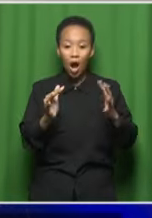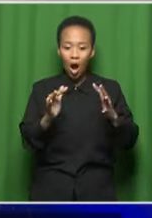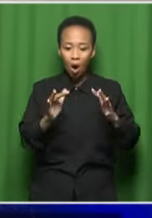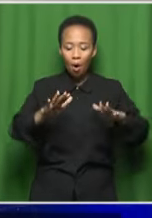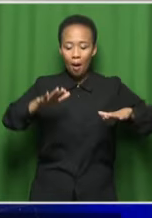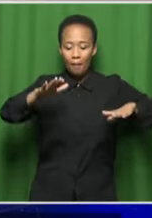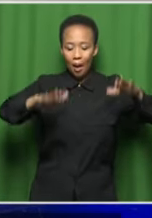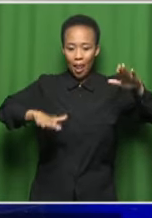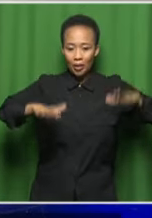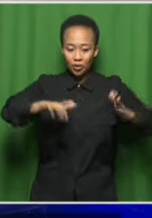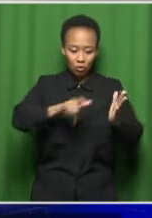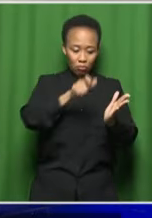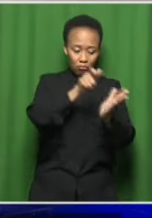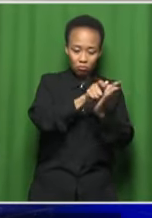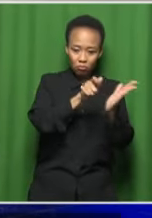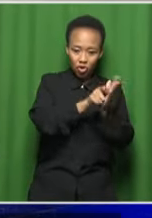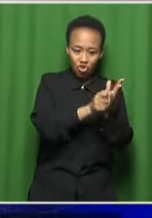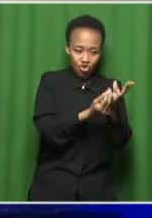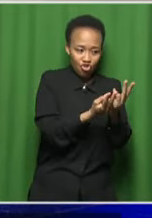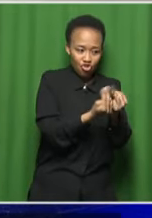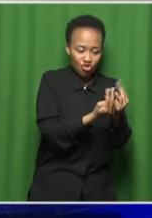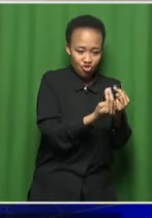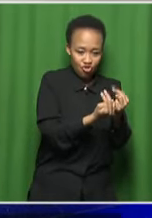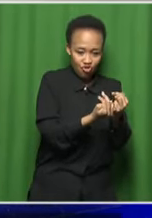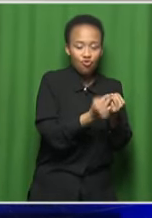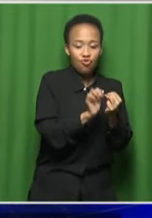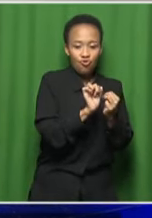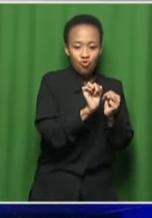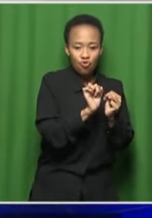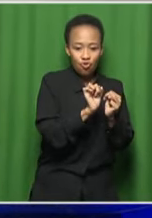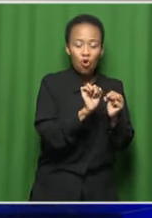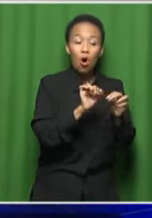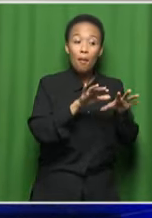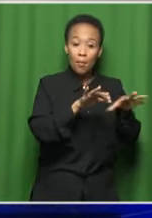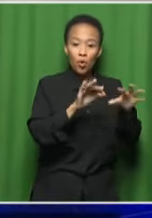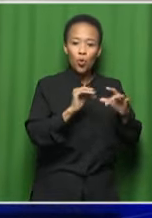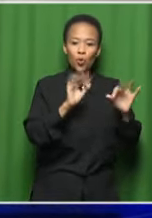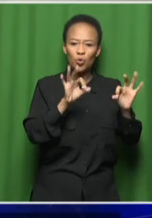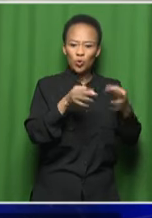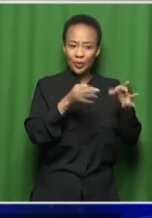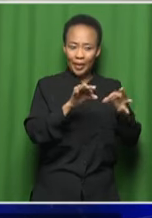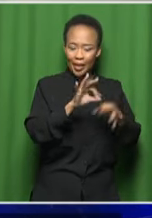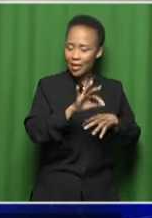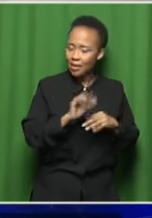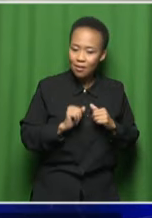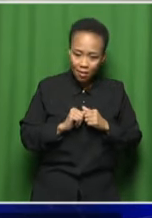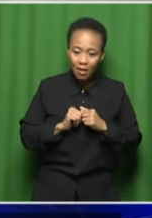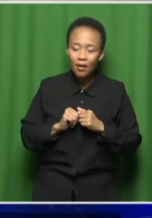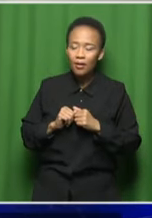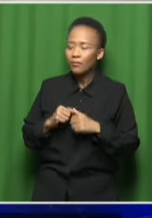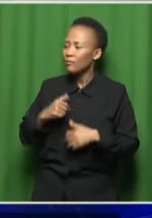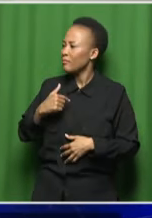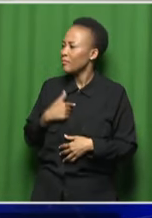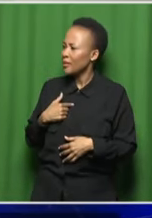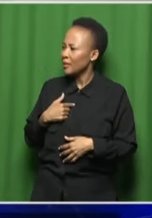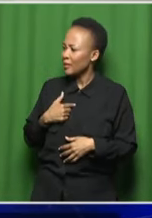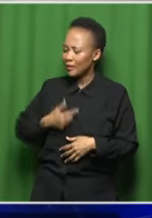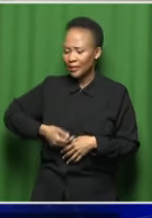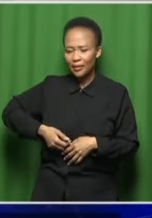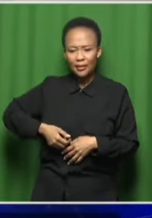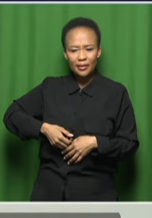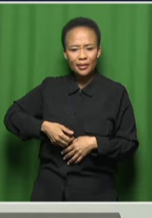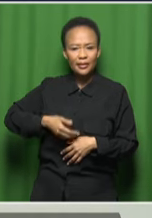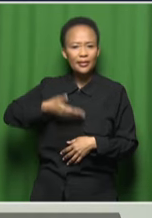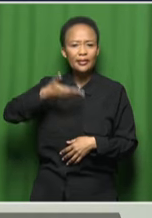documentation of the new cats and the established ones? I don't know, man. I I'd just be out doing the shows,